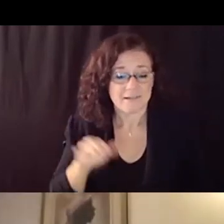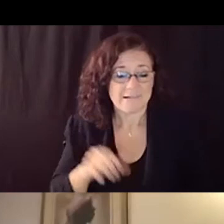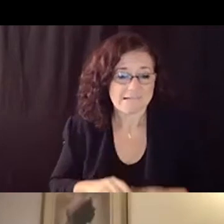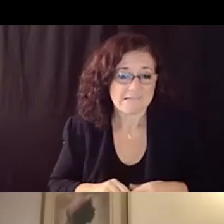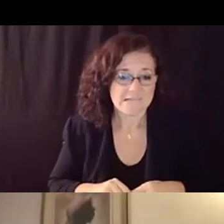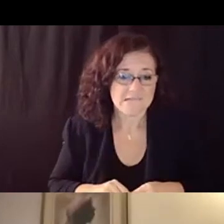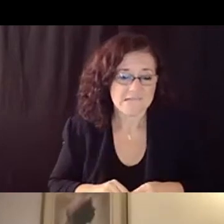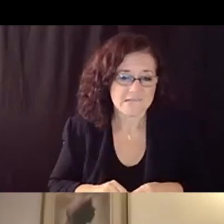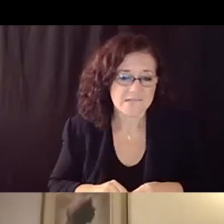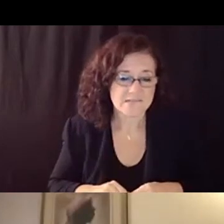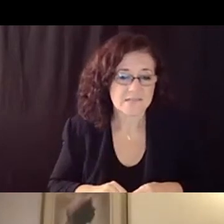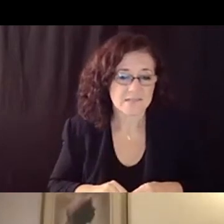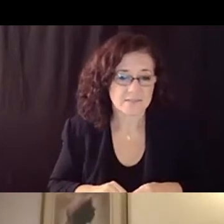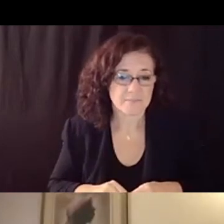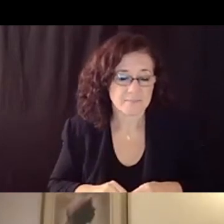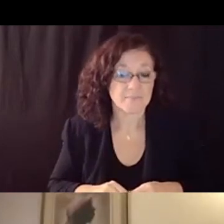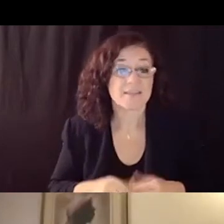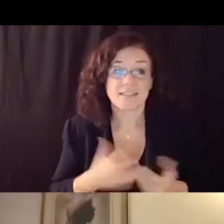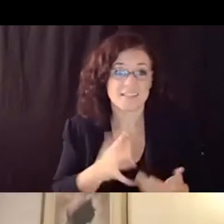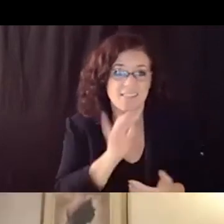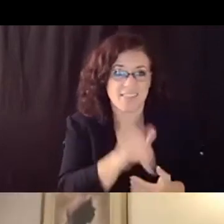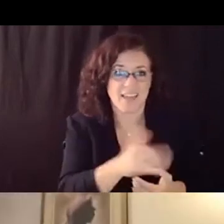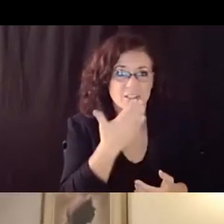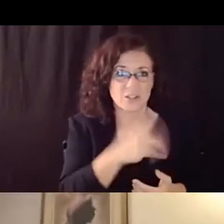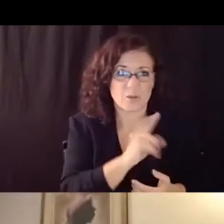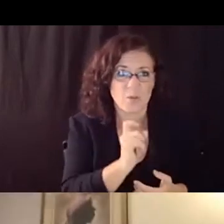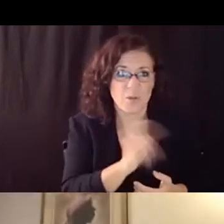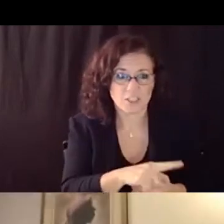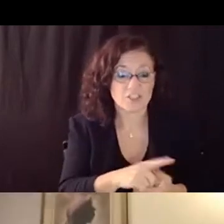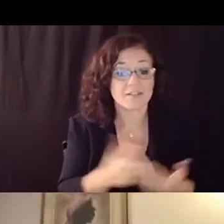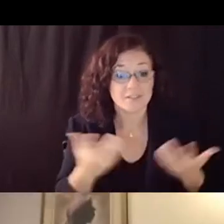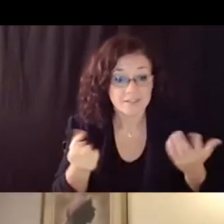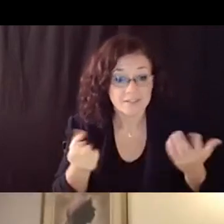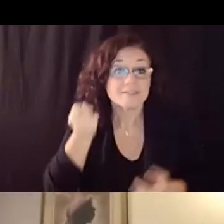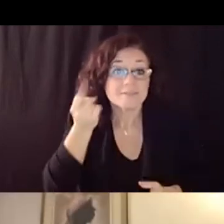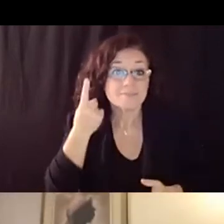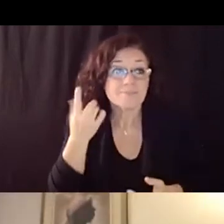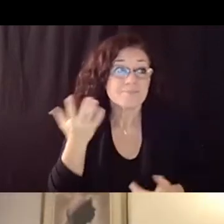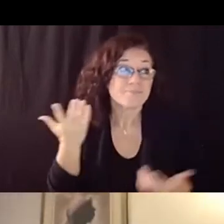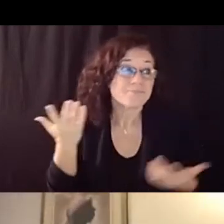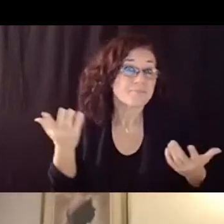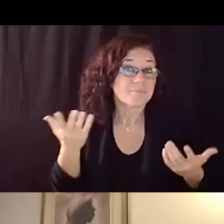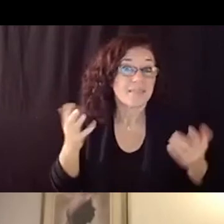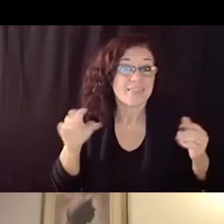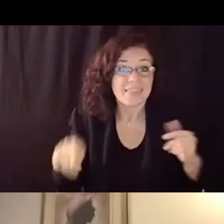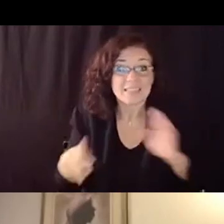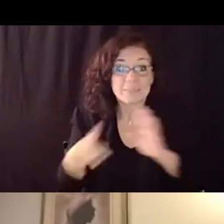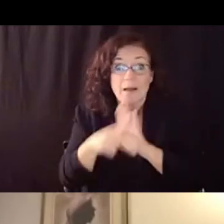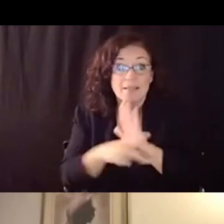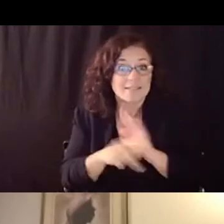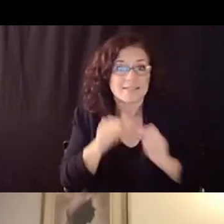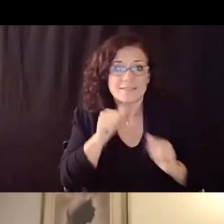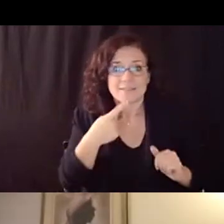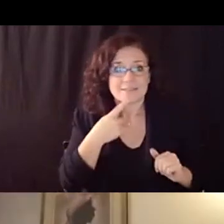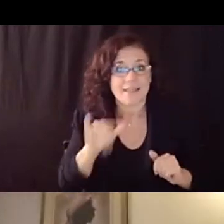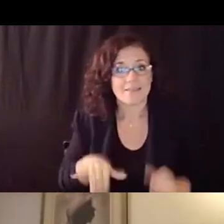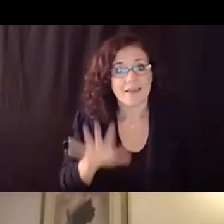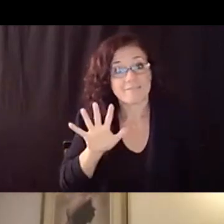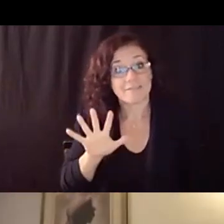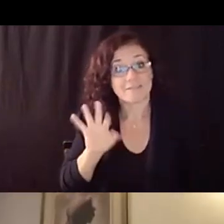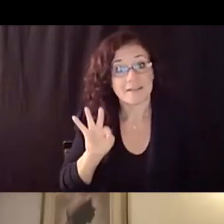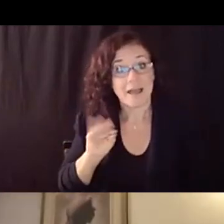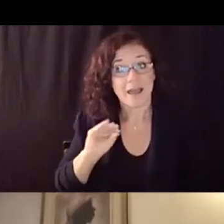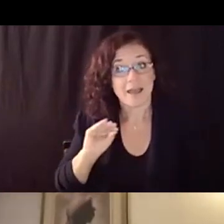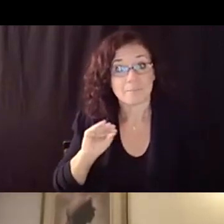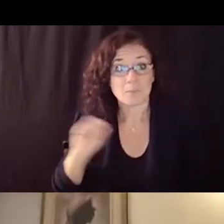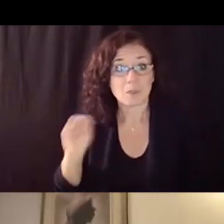.5 percent is equivalent to a d which is synonymous with credit or passing a class it's a construct that